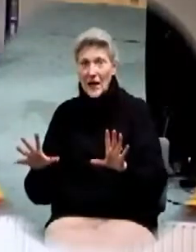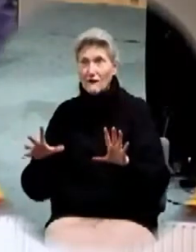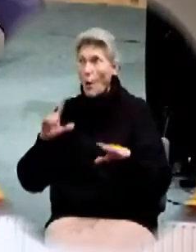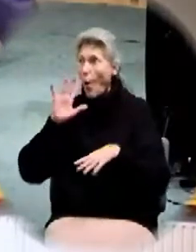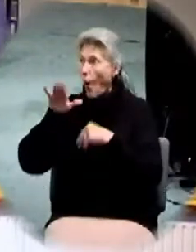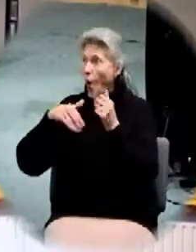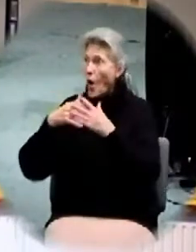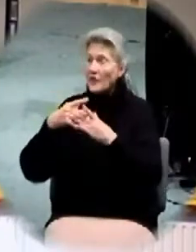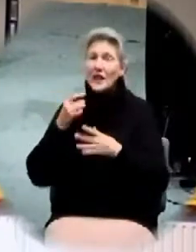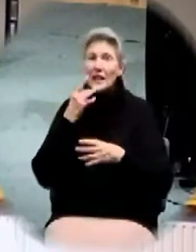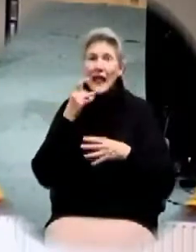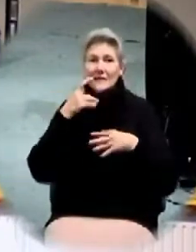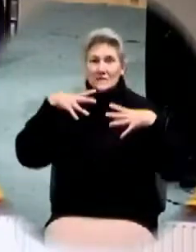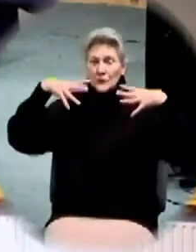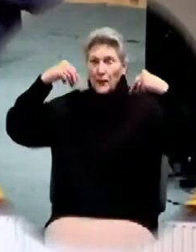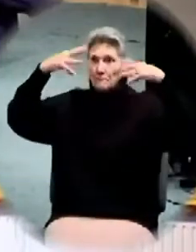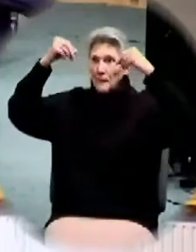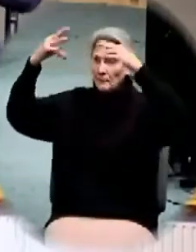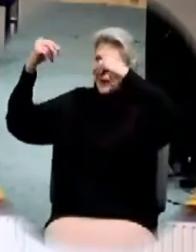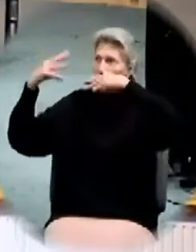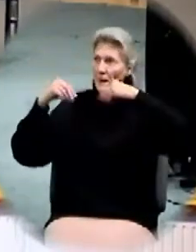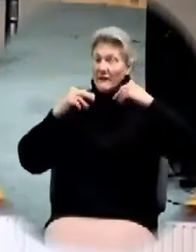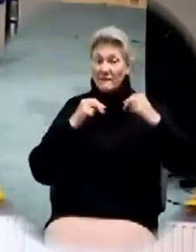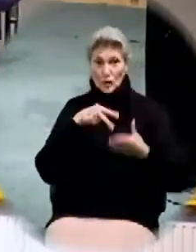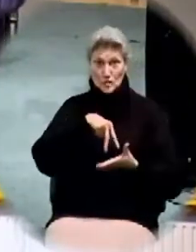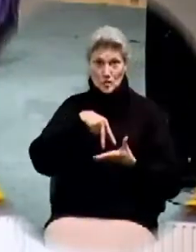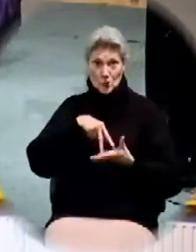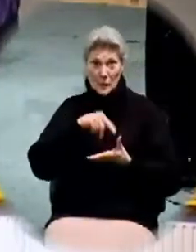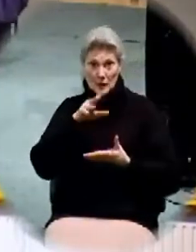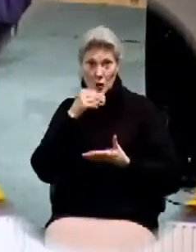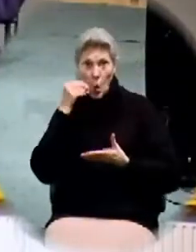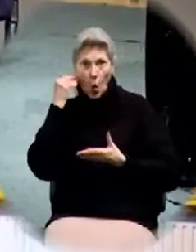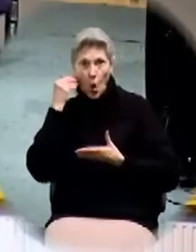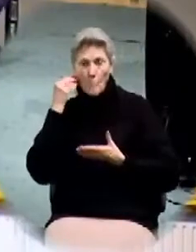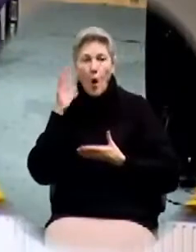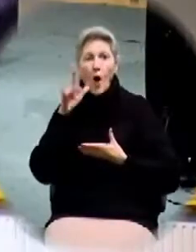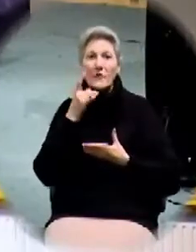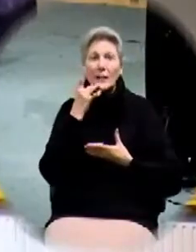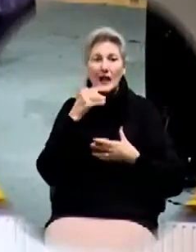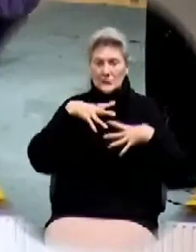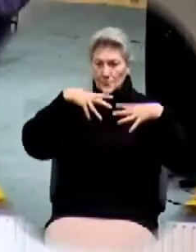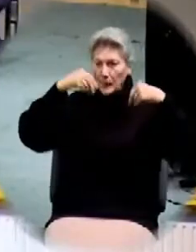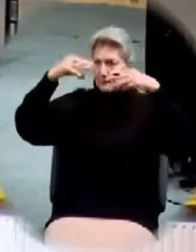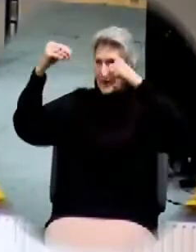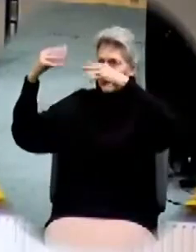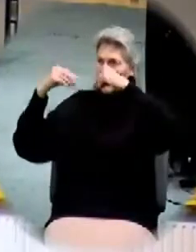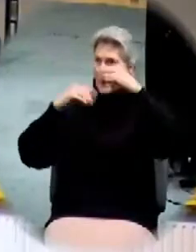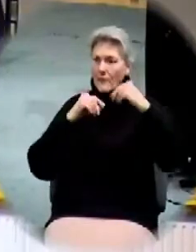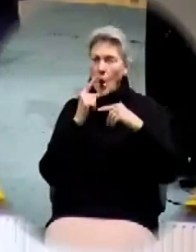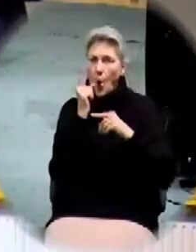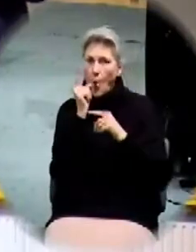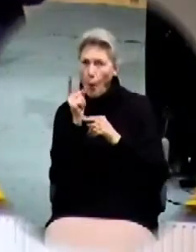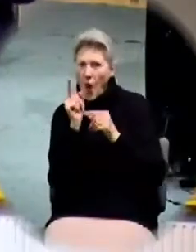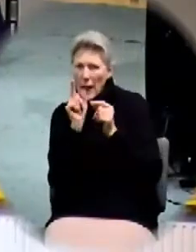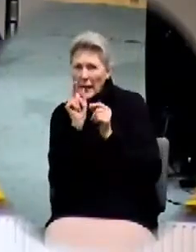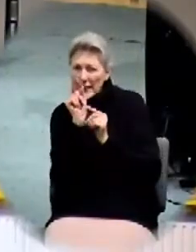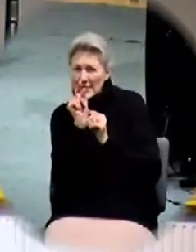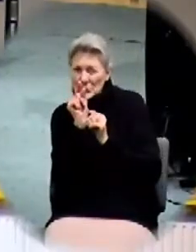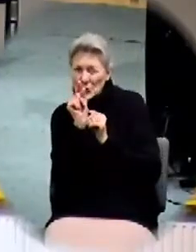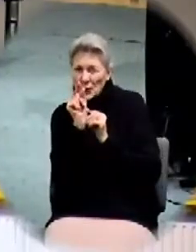all the lights in this building if you got up at home right now and you turned off all the lights in your house and you got one dinky little